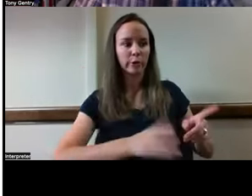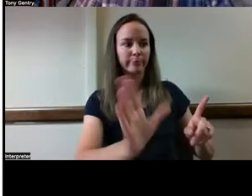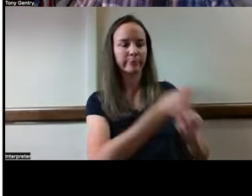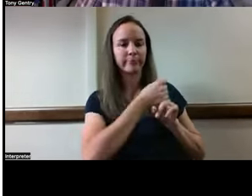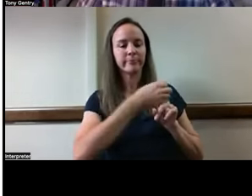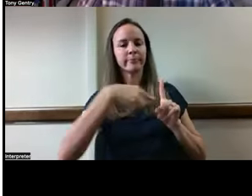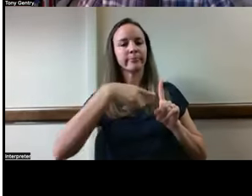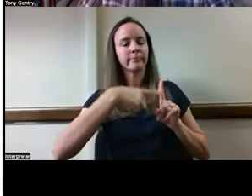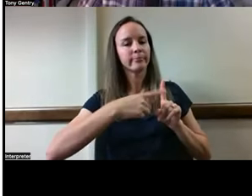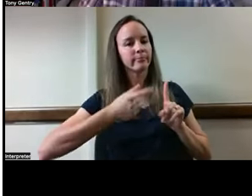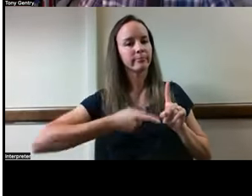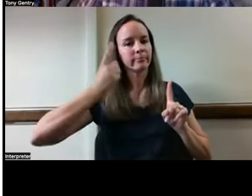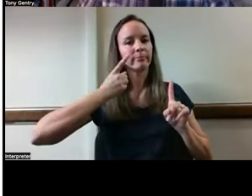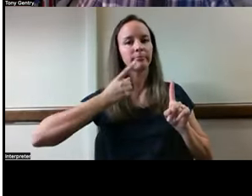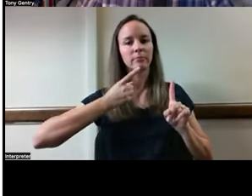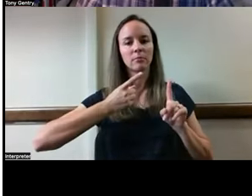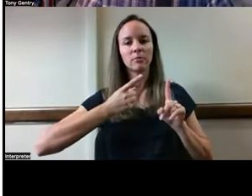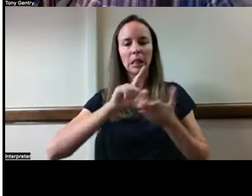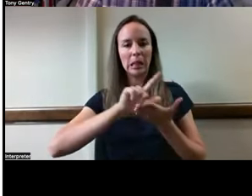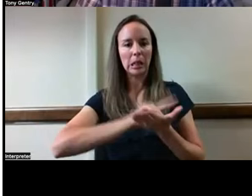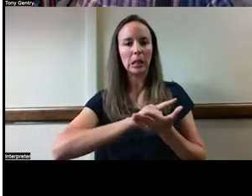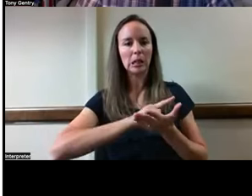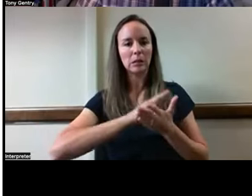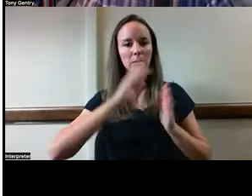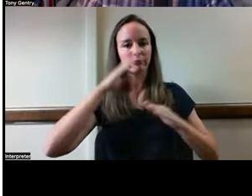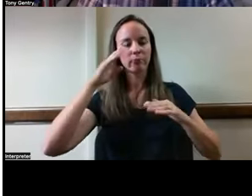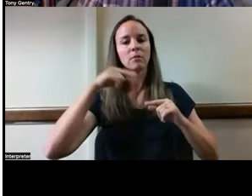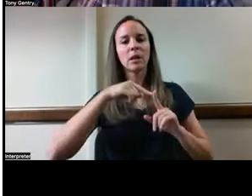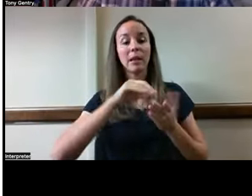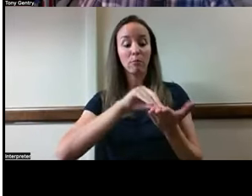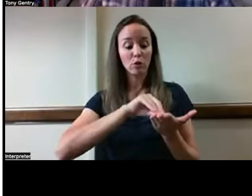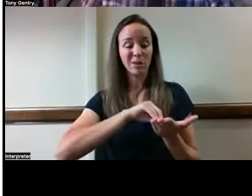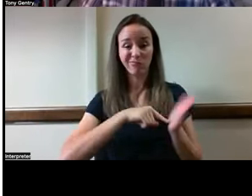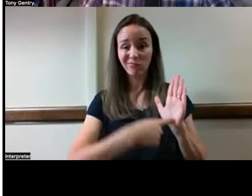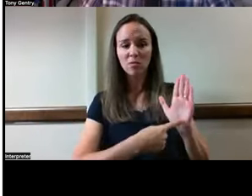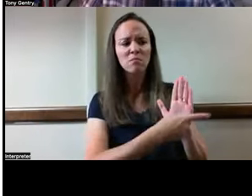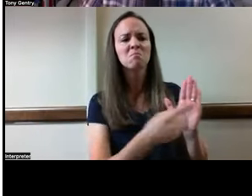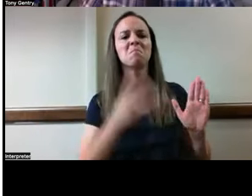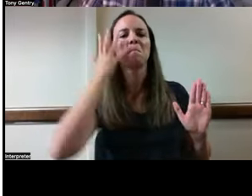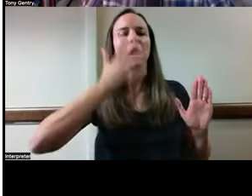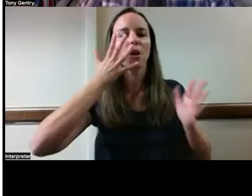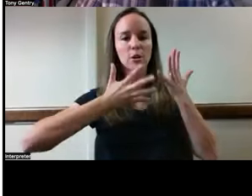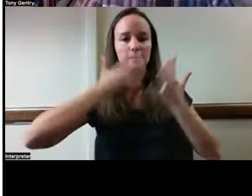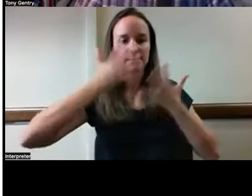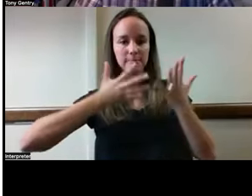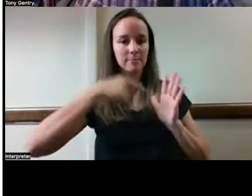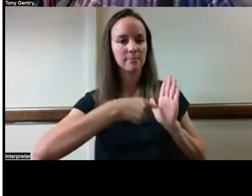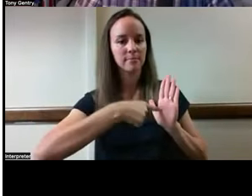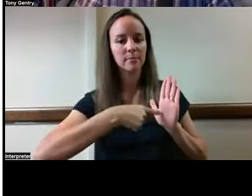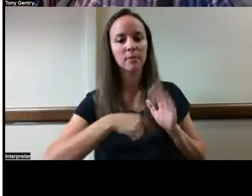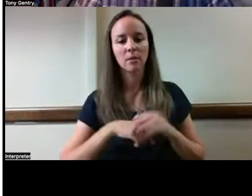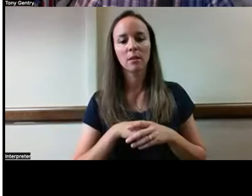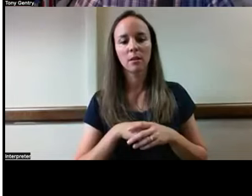are listed as an effort to sort of shame them around the thing that they've done. And the